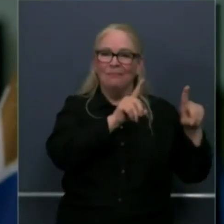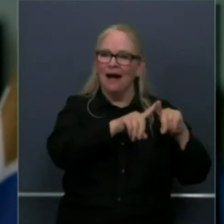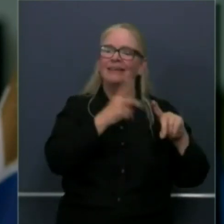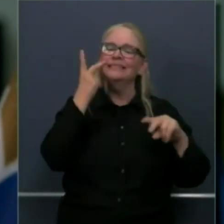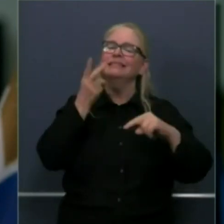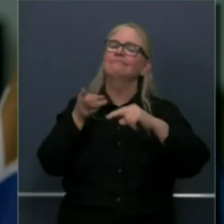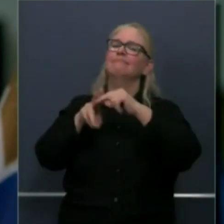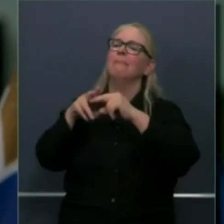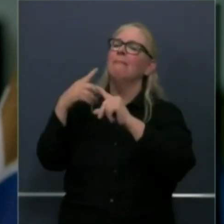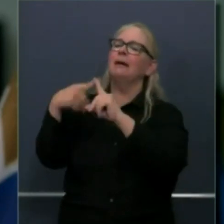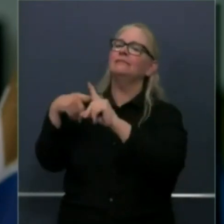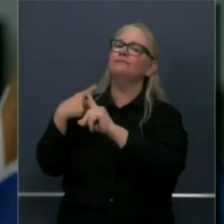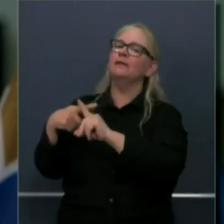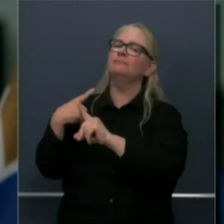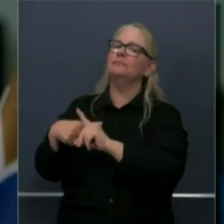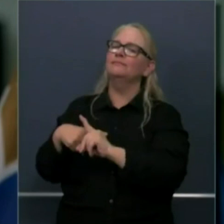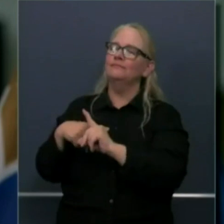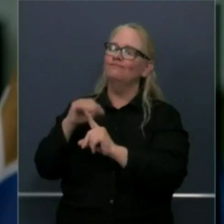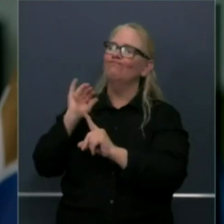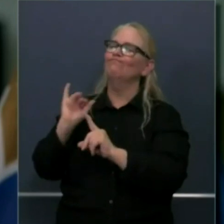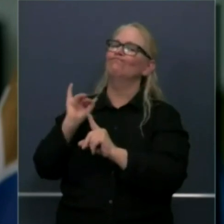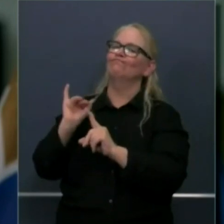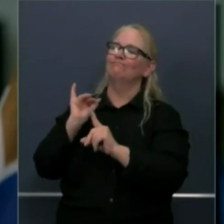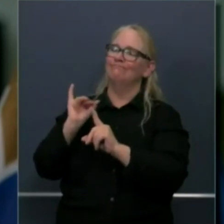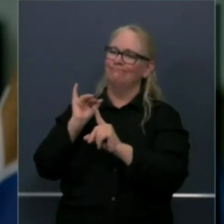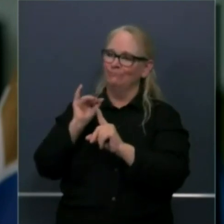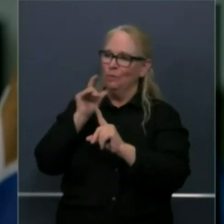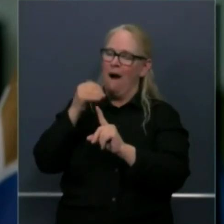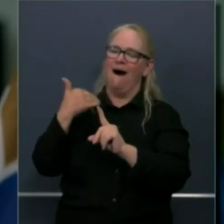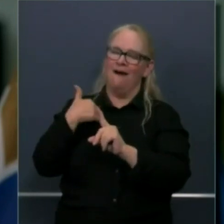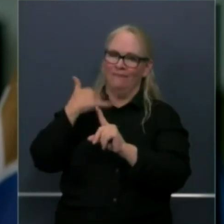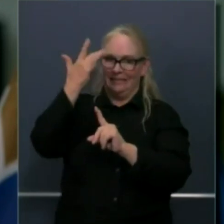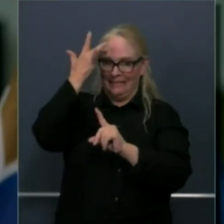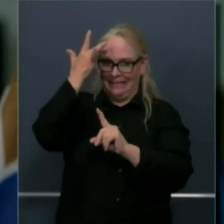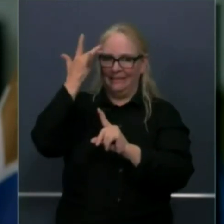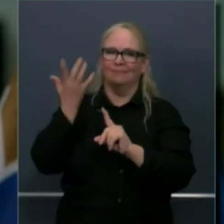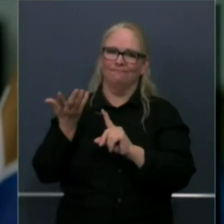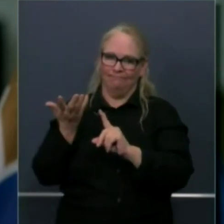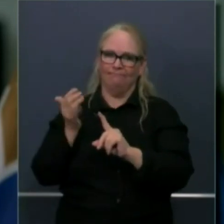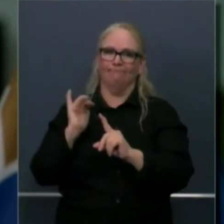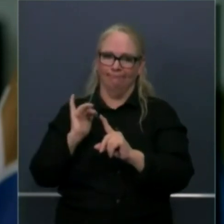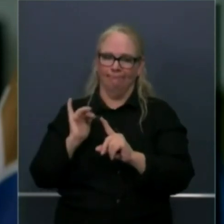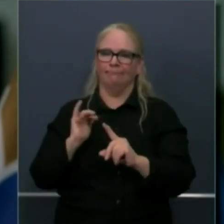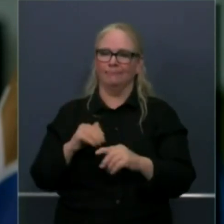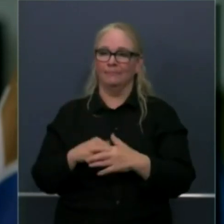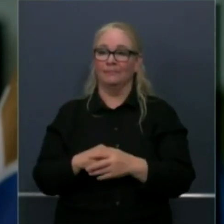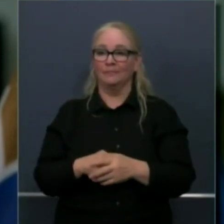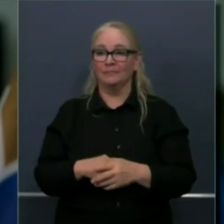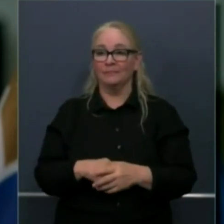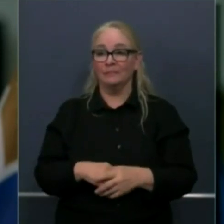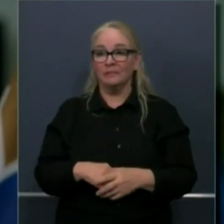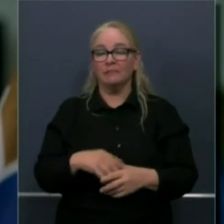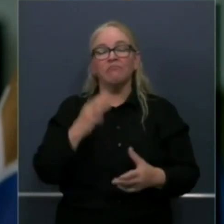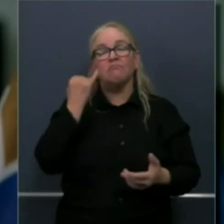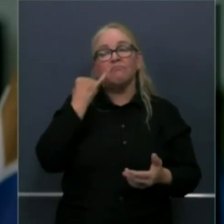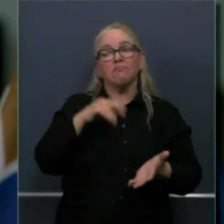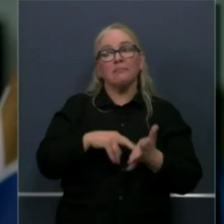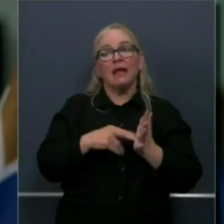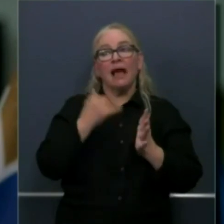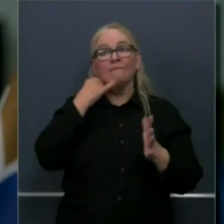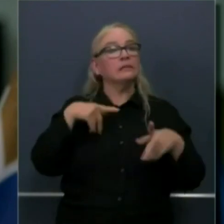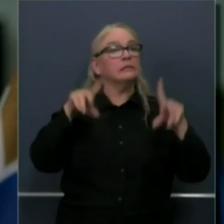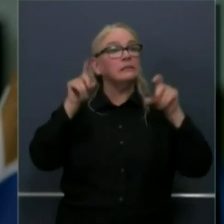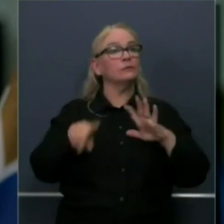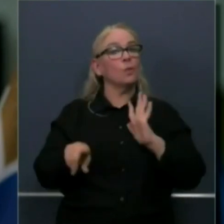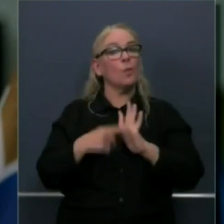total number of people positive and i'll remind you if you've been tested once and that doesn't mean you can you know disabuse